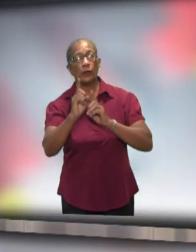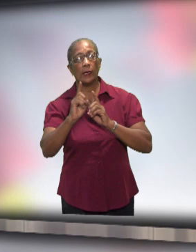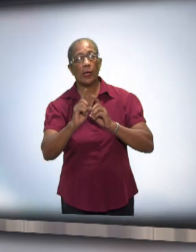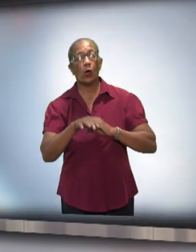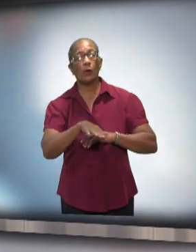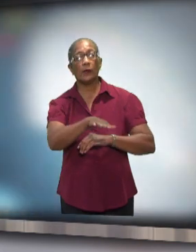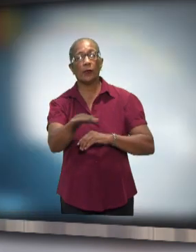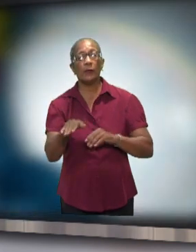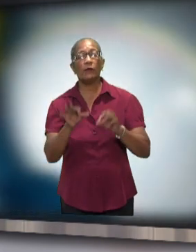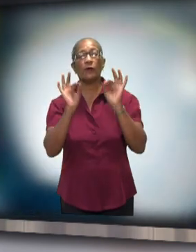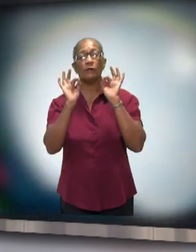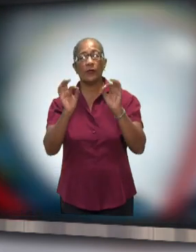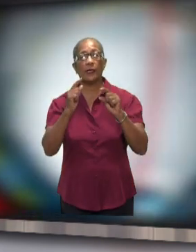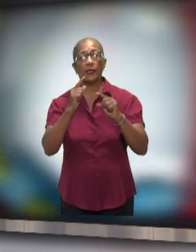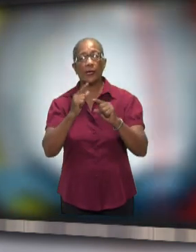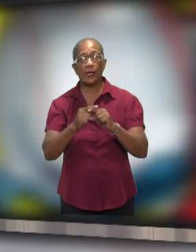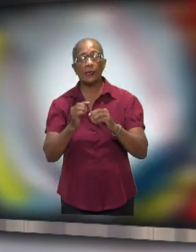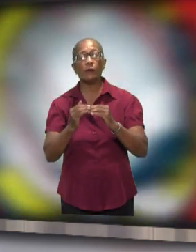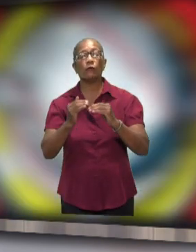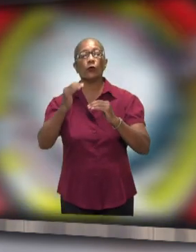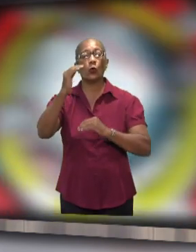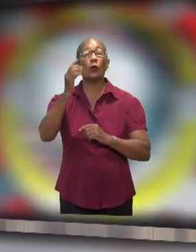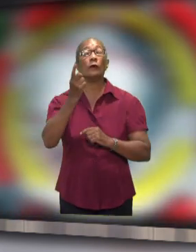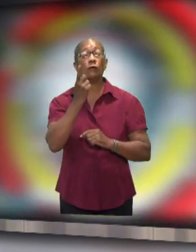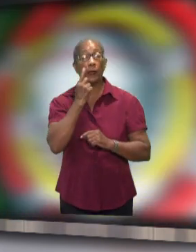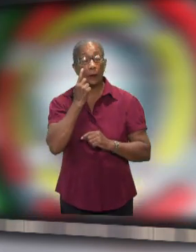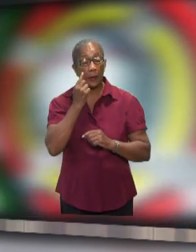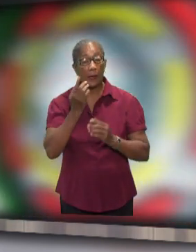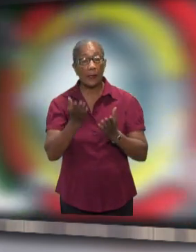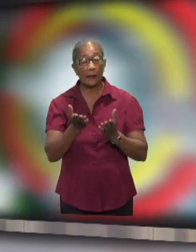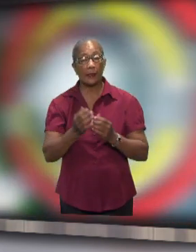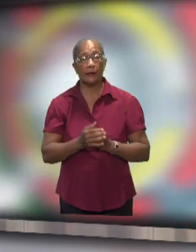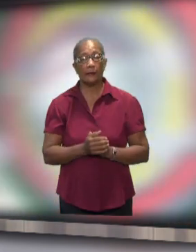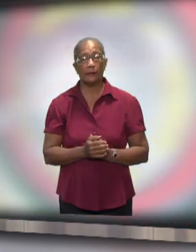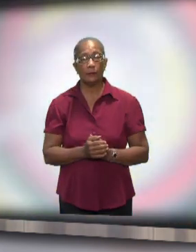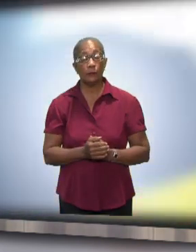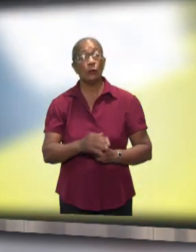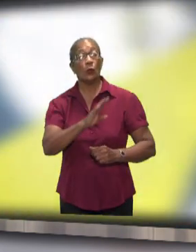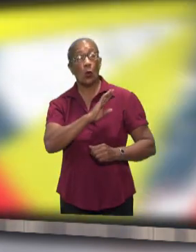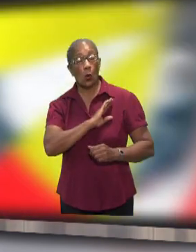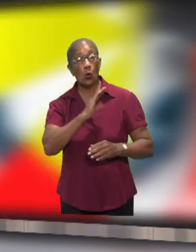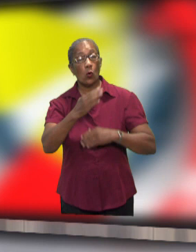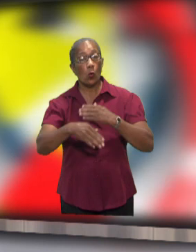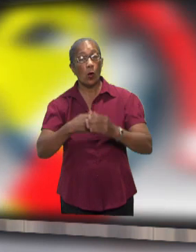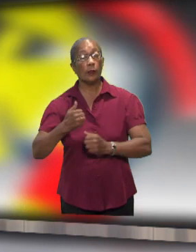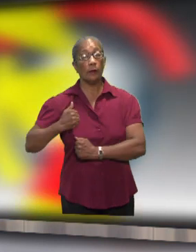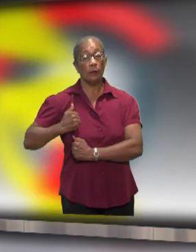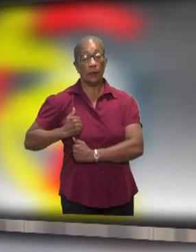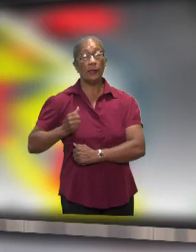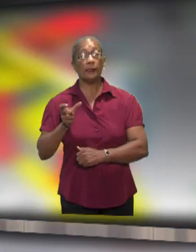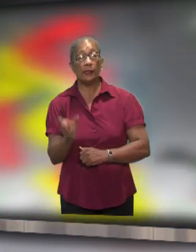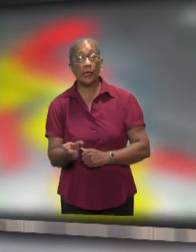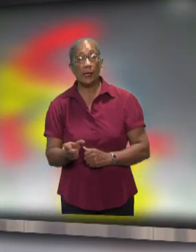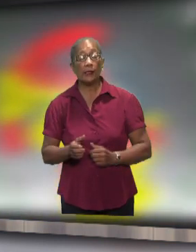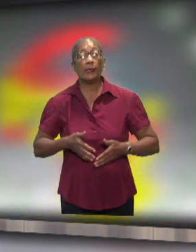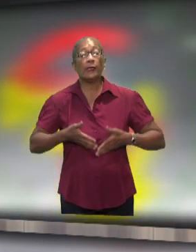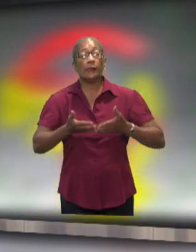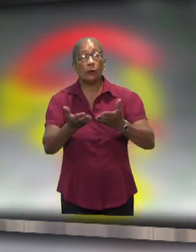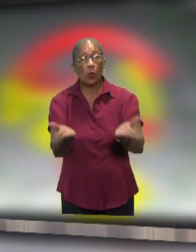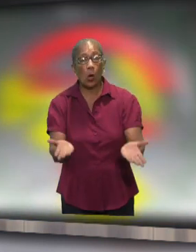Soldiers are also given the opportunity to follow training courses abroad. The training courses are part of international